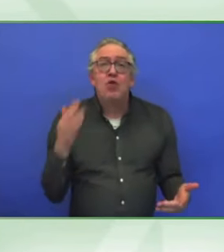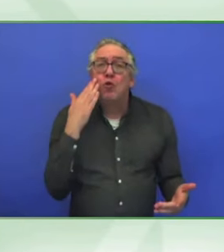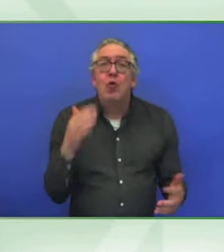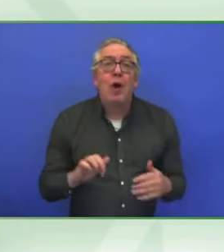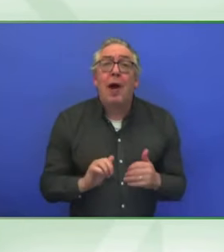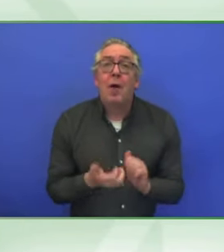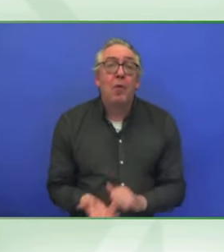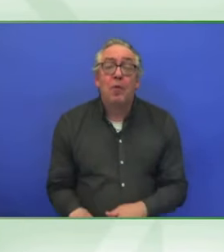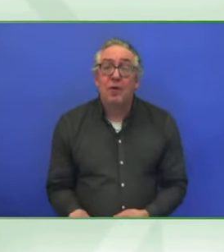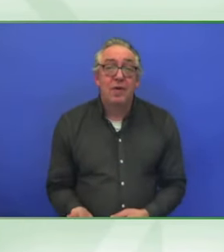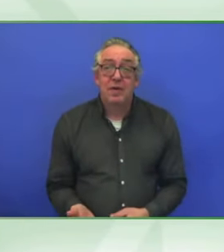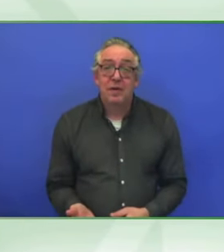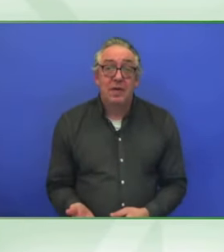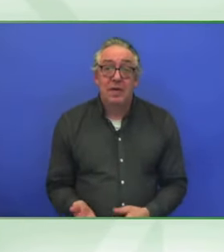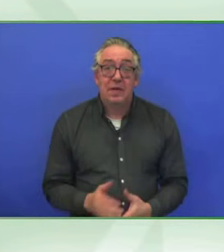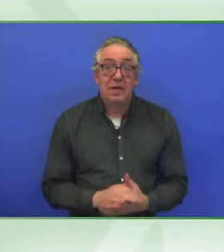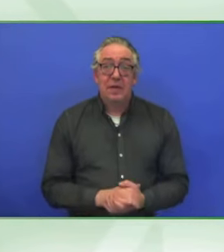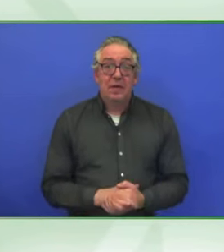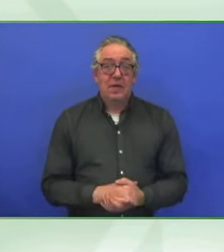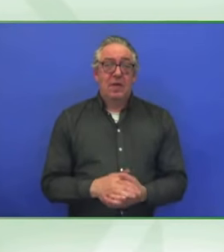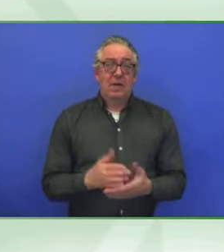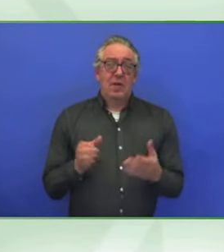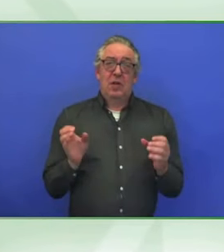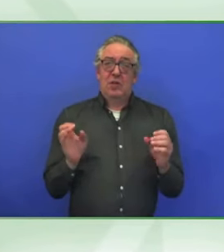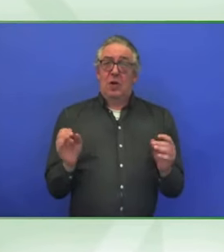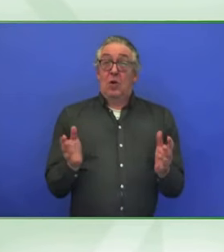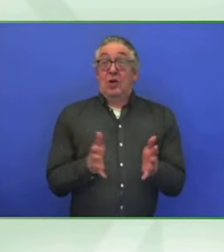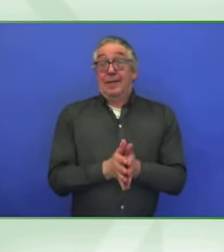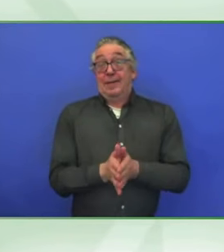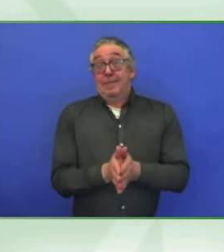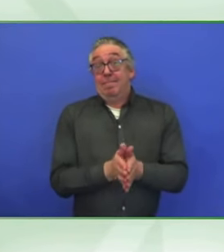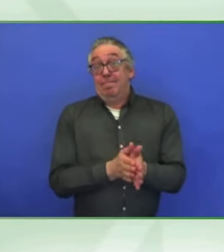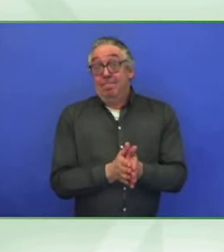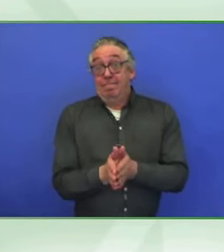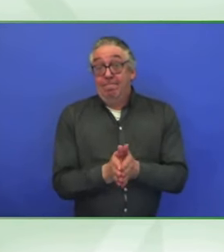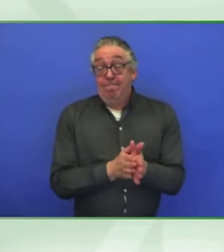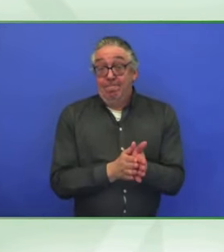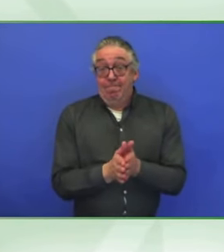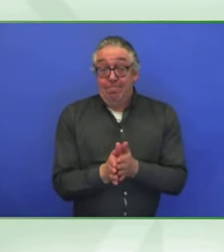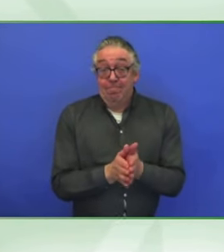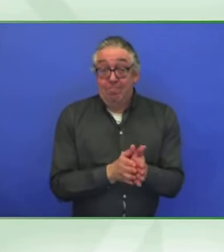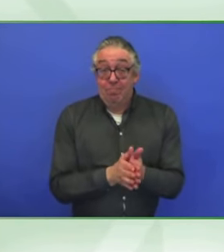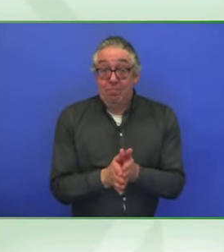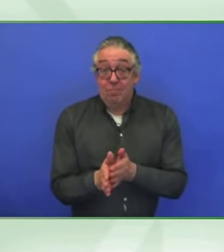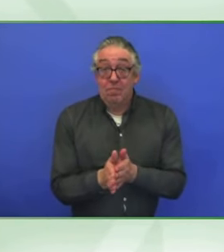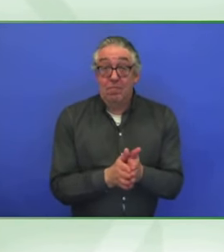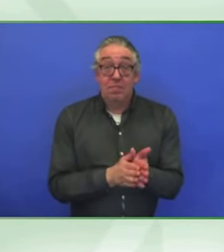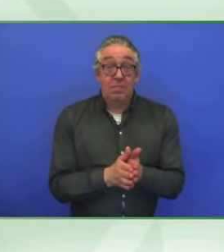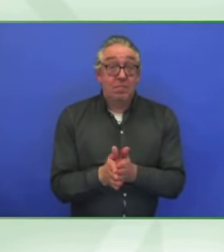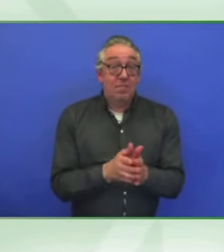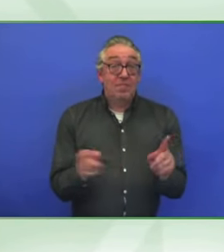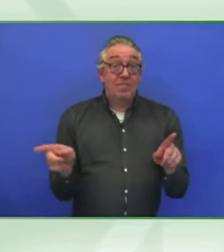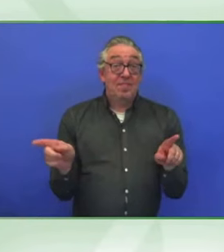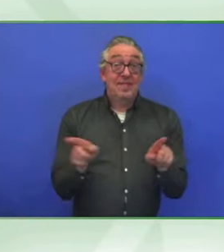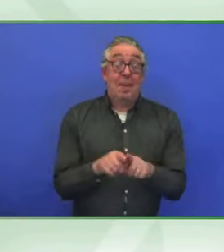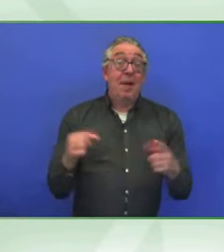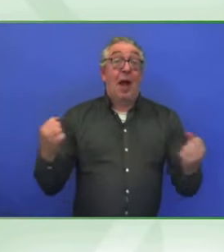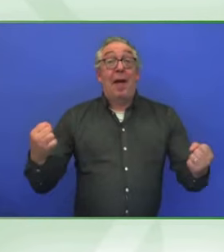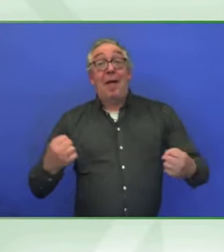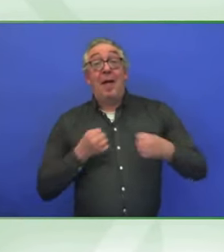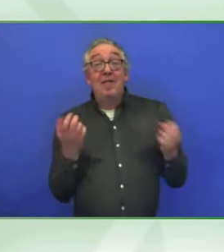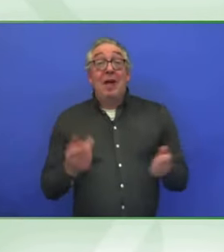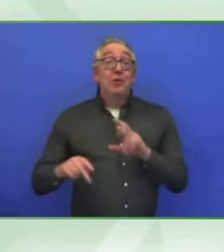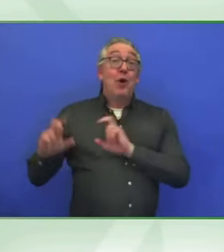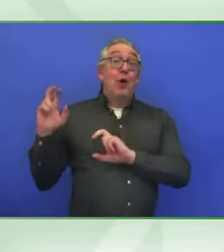ESG frameworks. And so, and it even goes into the venture capital world. They are, they are an open book.